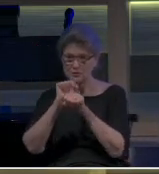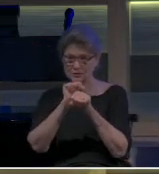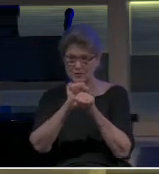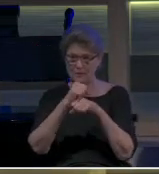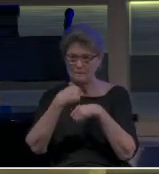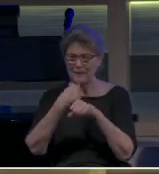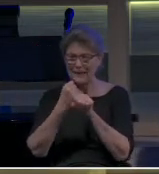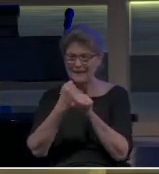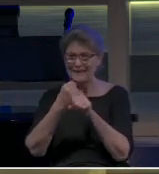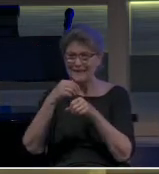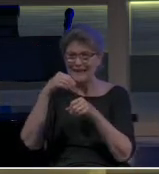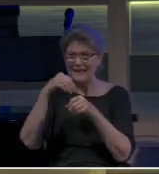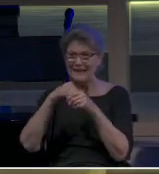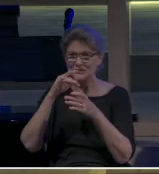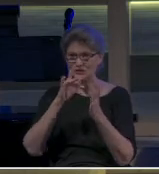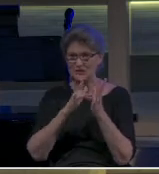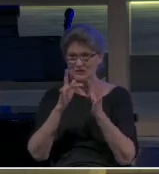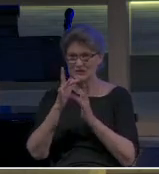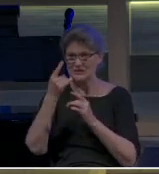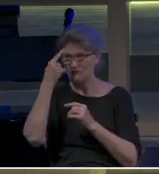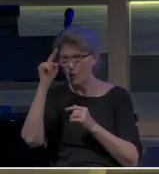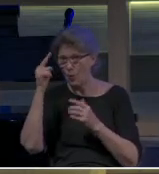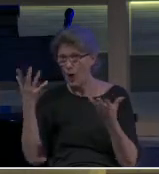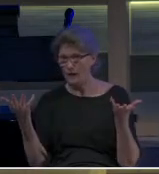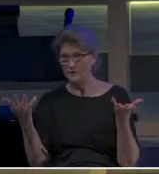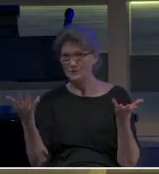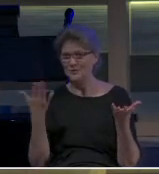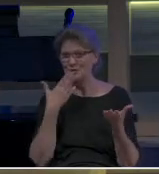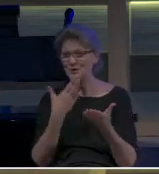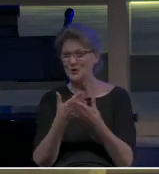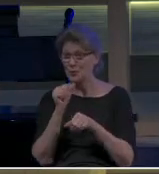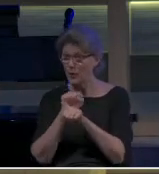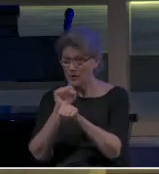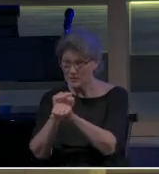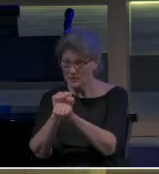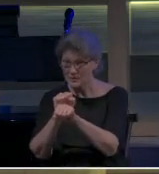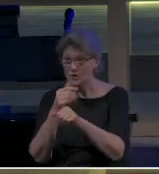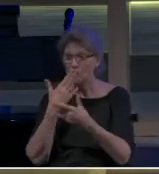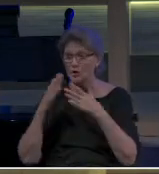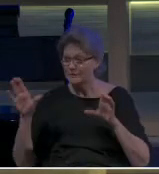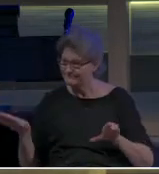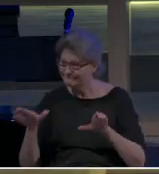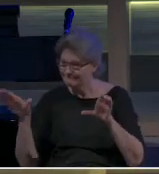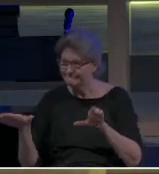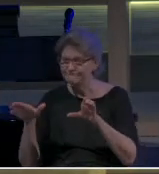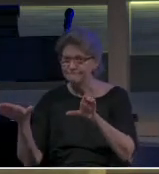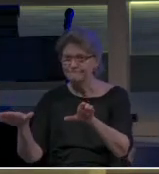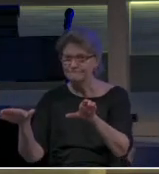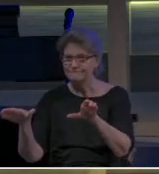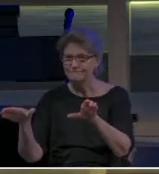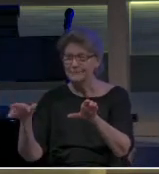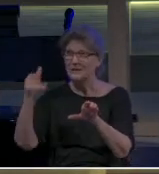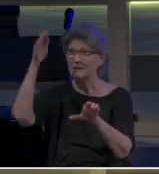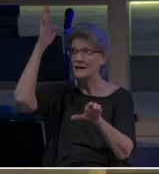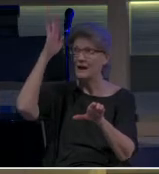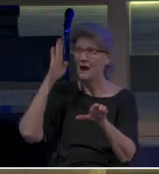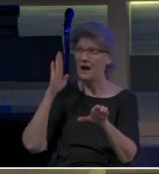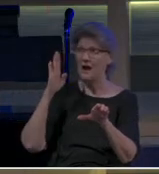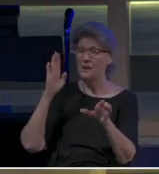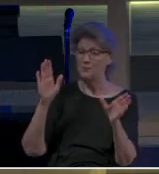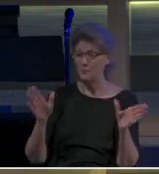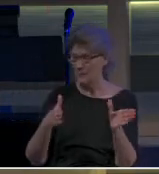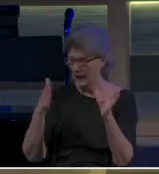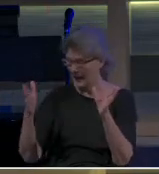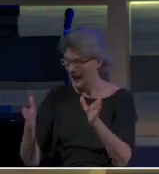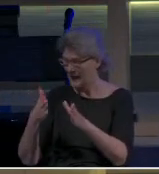Messiah Jesus for what? But good works, good deeds, which God prepared beforehand,